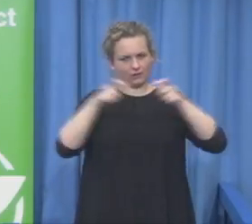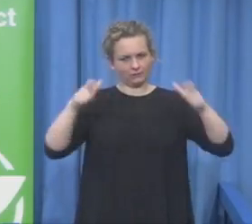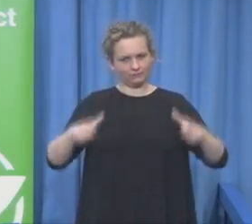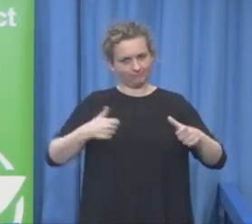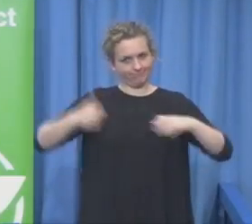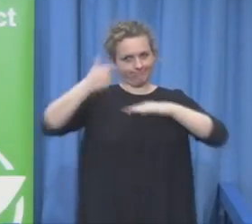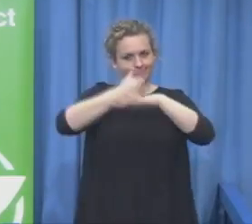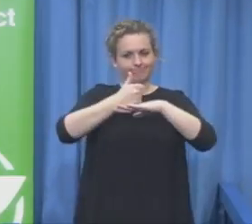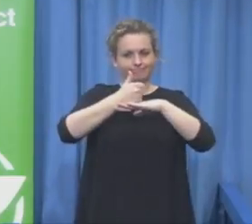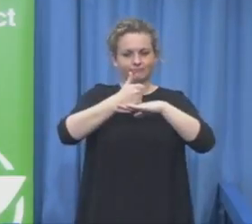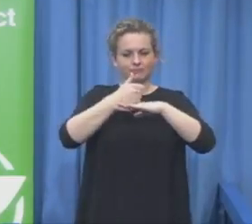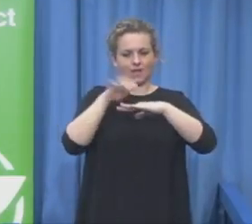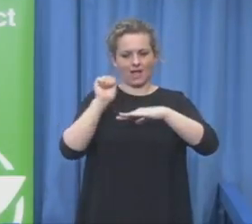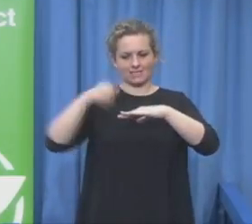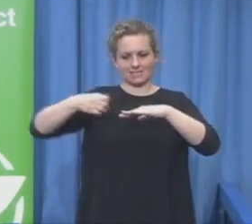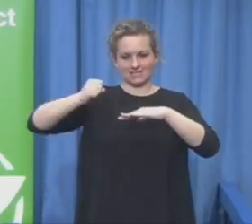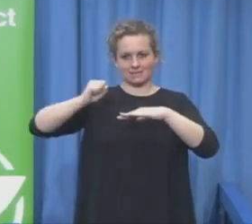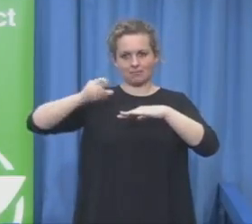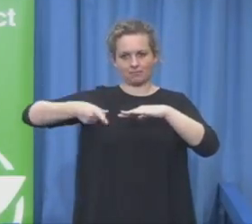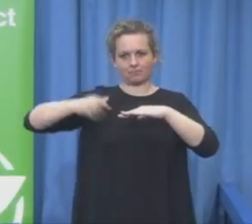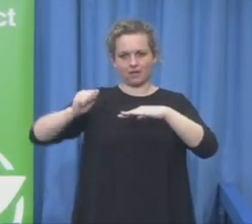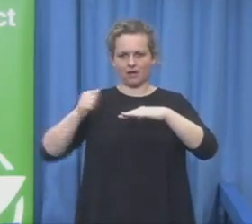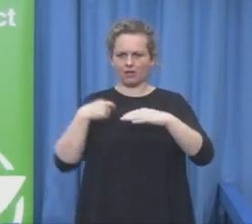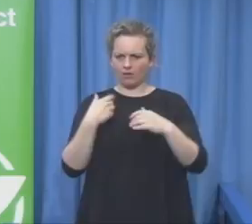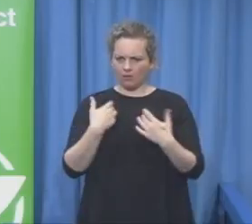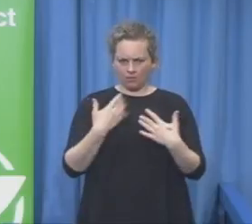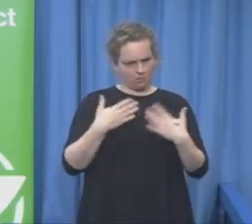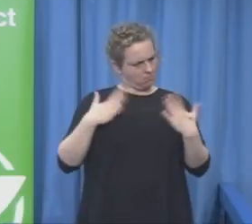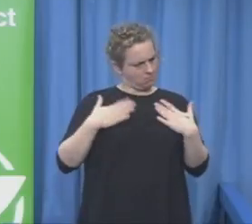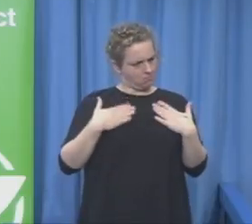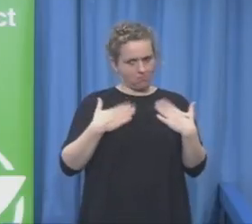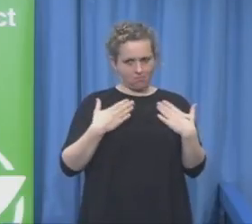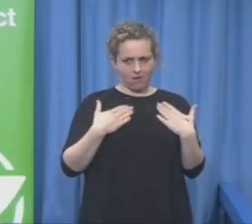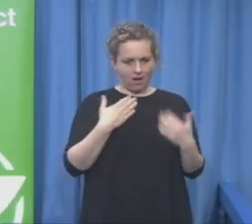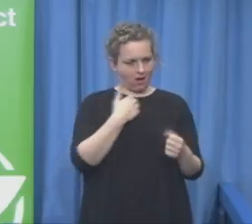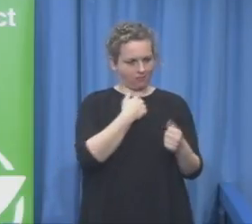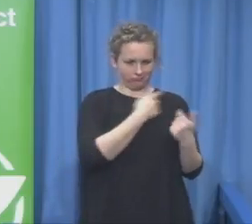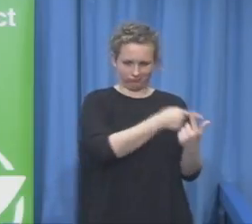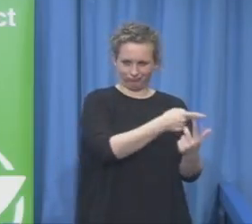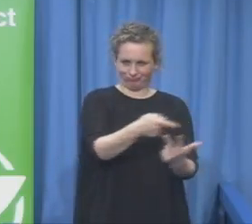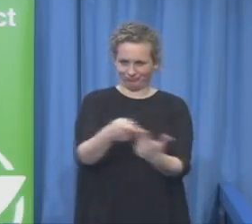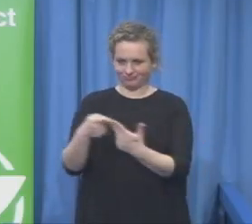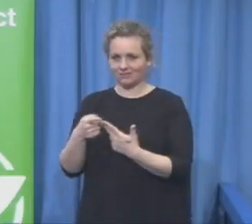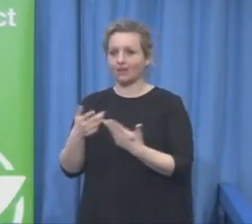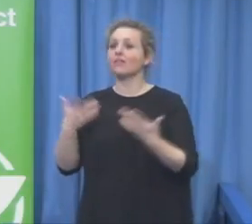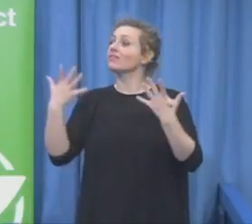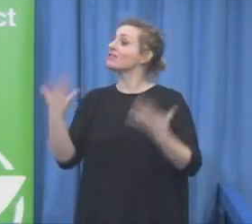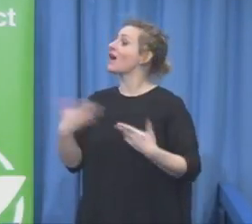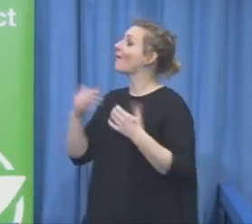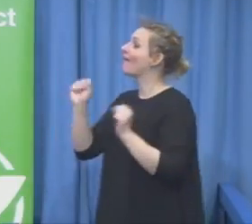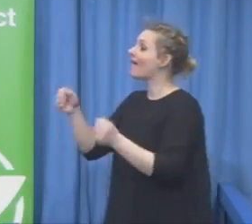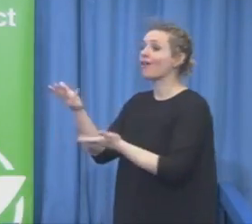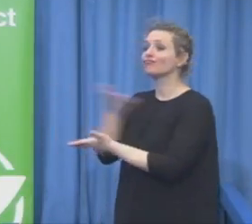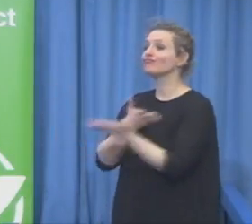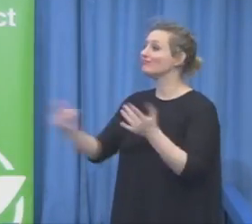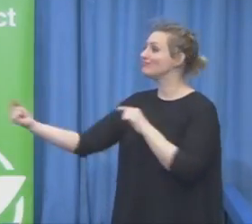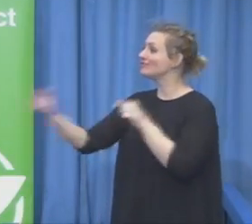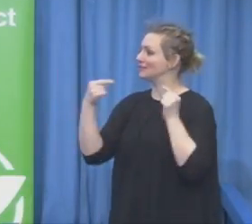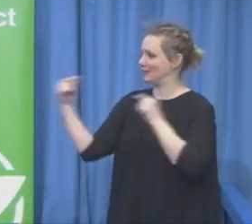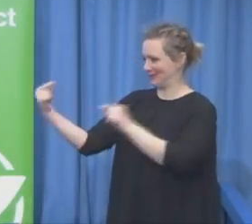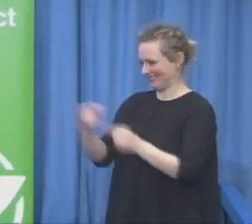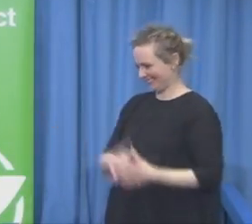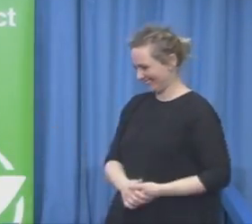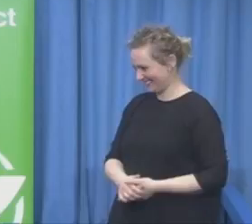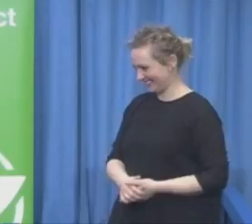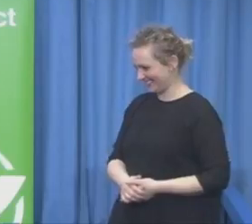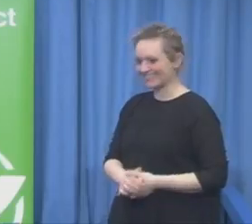So that's about me, maybe. So we can discuss about employment also. Wonderful. Thank you very much. Thanks, everybody. The first question we have